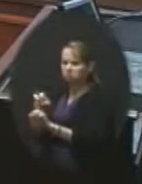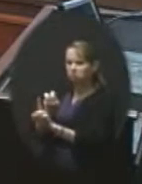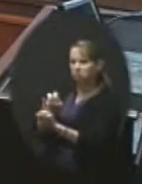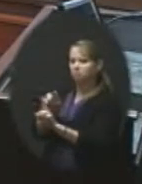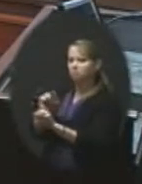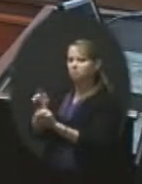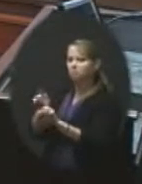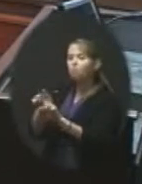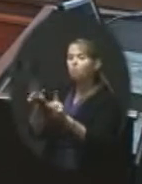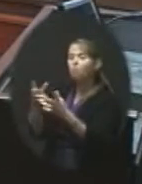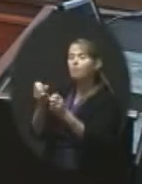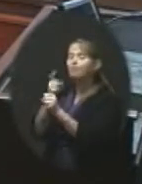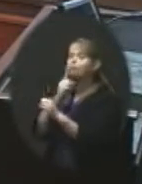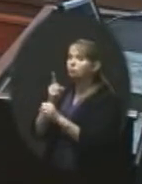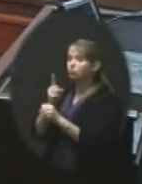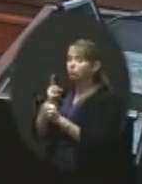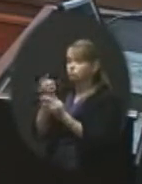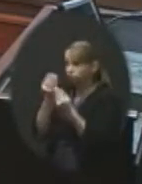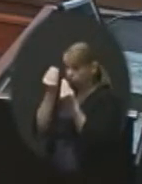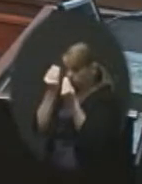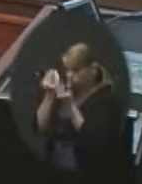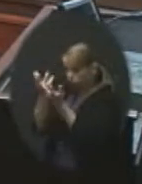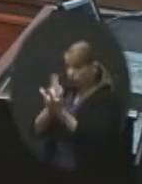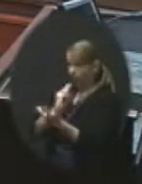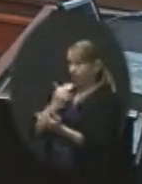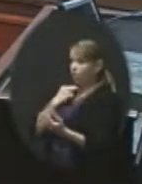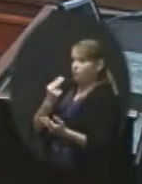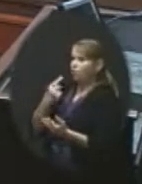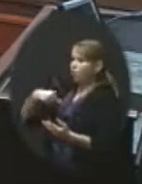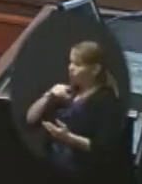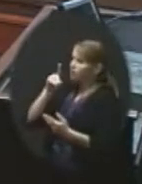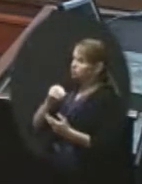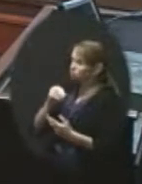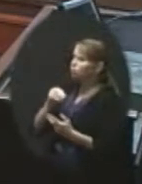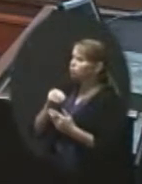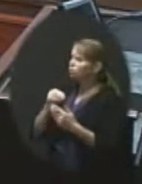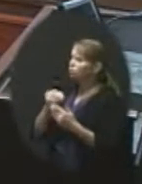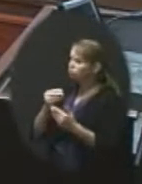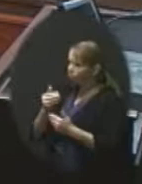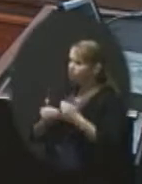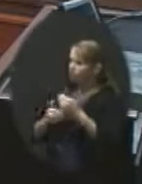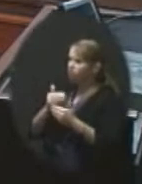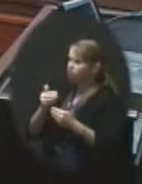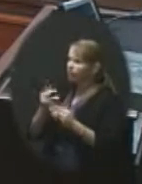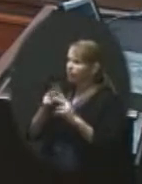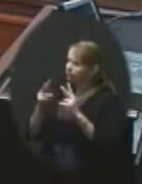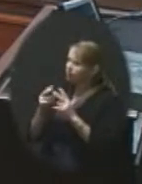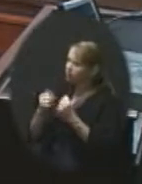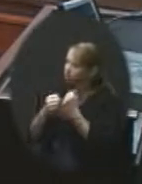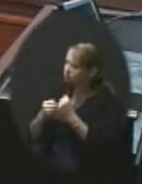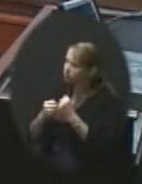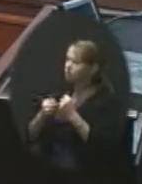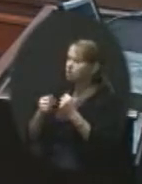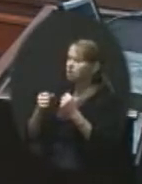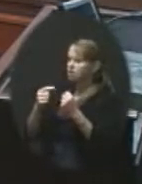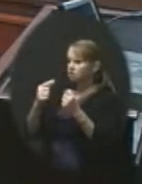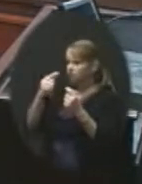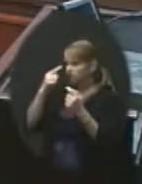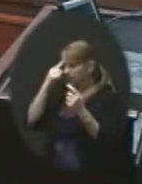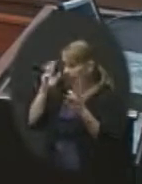voice out there that we do operate in a very sound, very collaborative type of manner and want to be able to continue to do that.